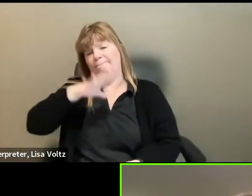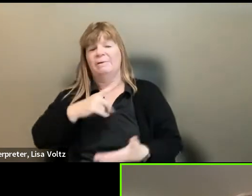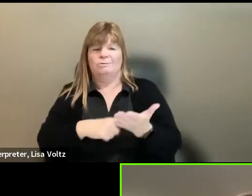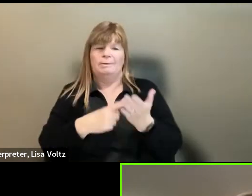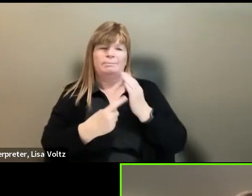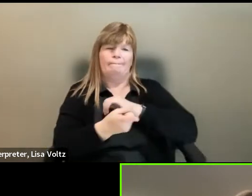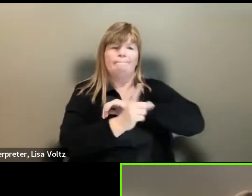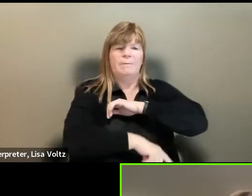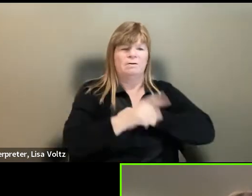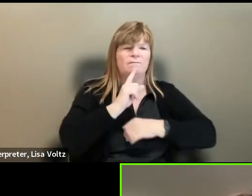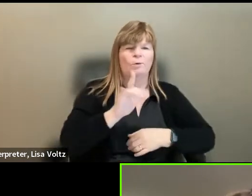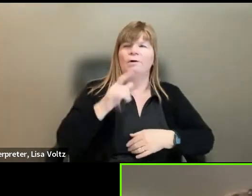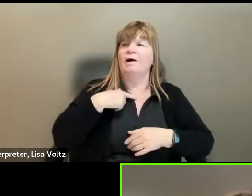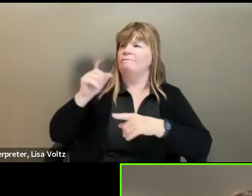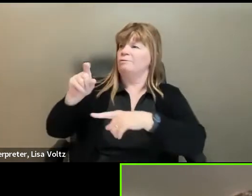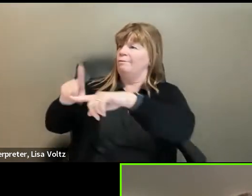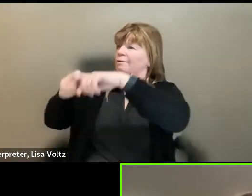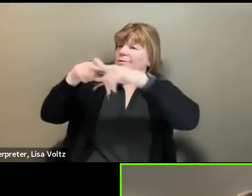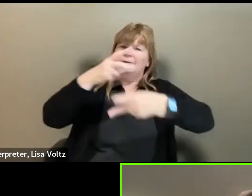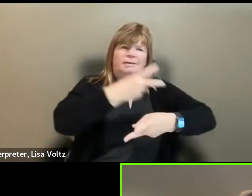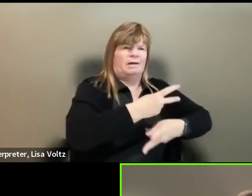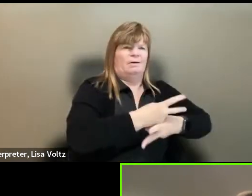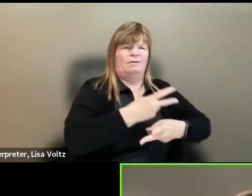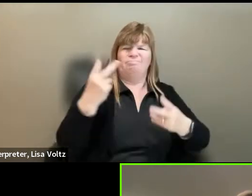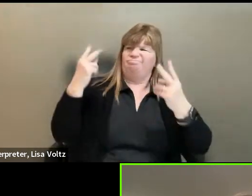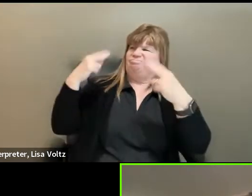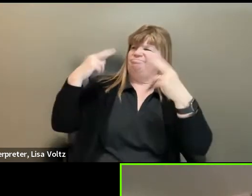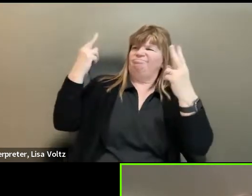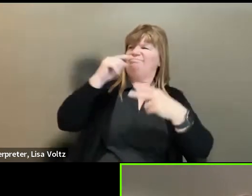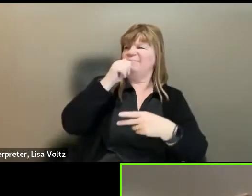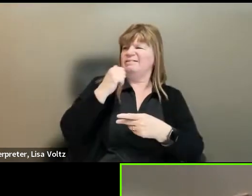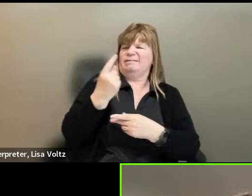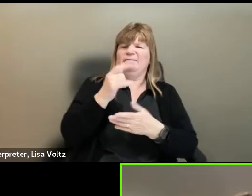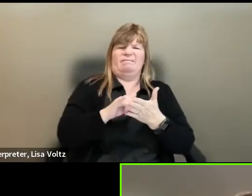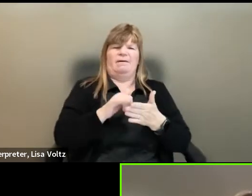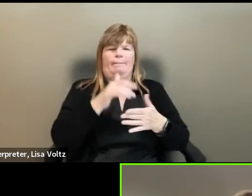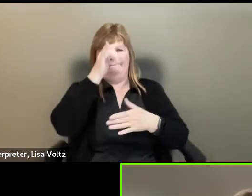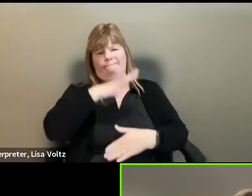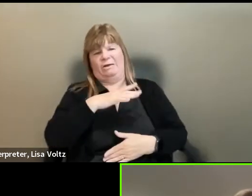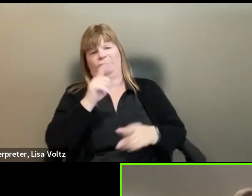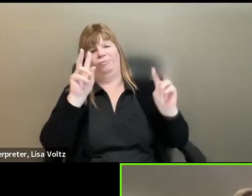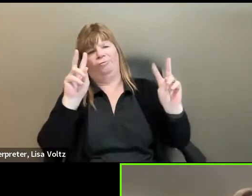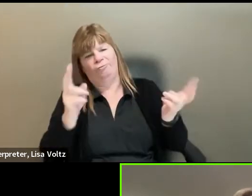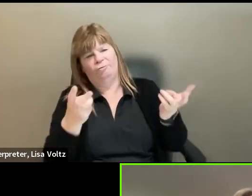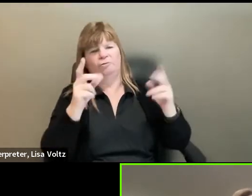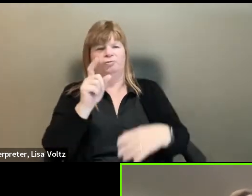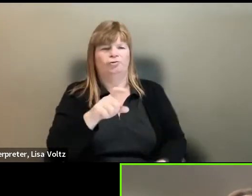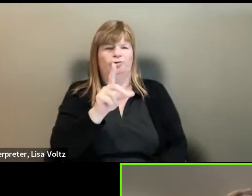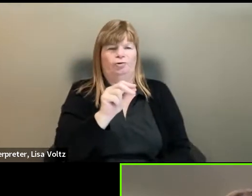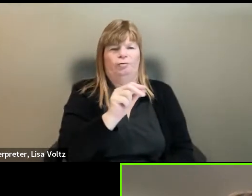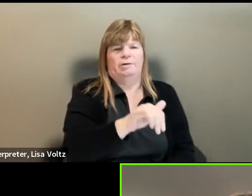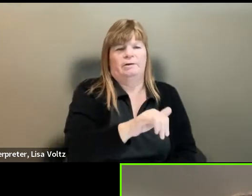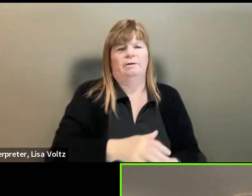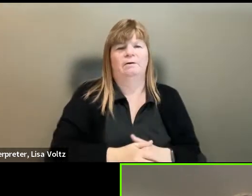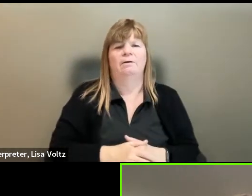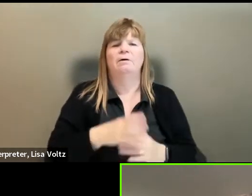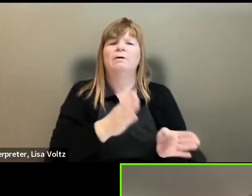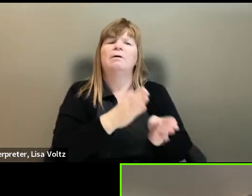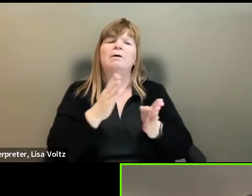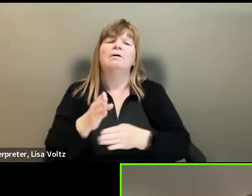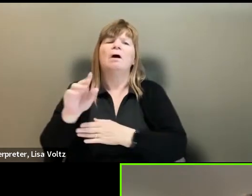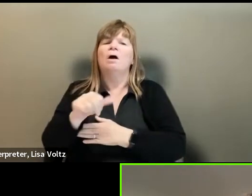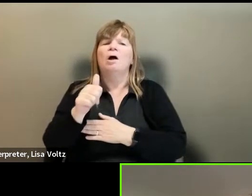for caregiving, since that is not deemed to be, um, something that men quote unquote should do. Um, and then there are also other